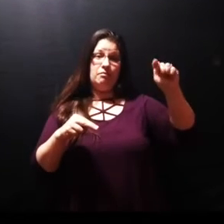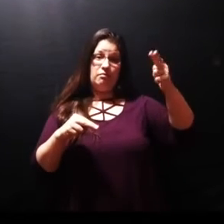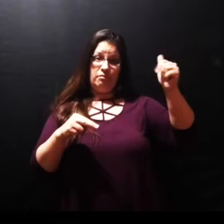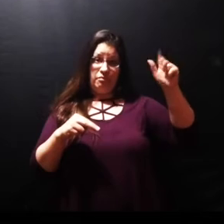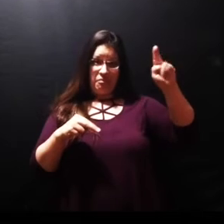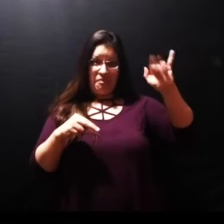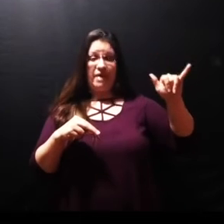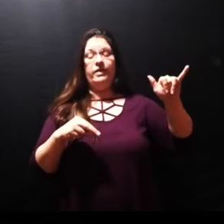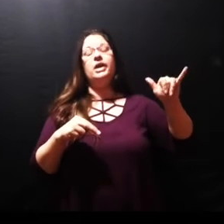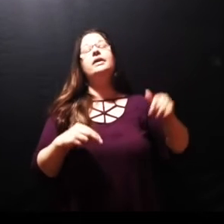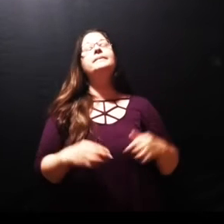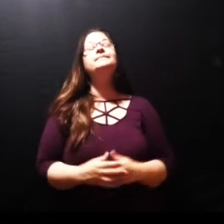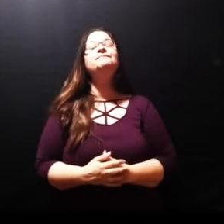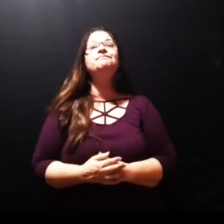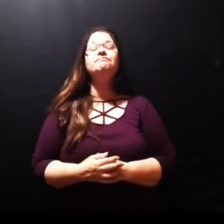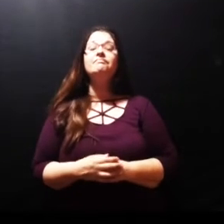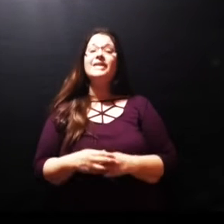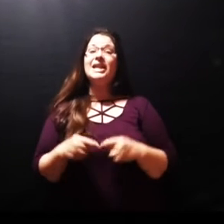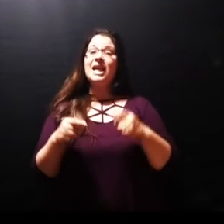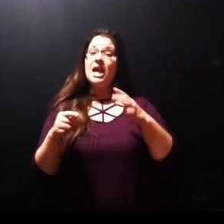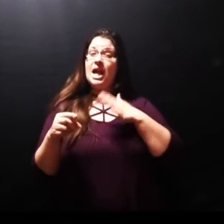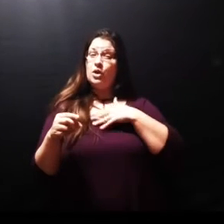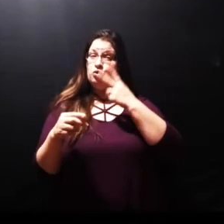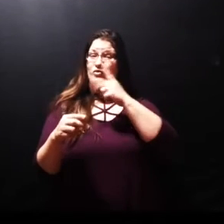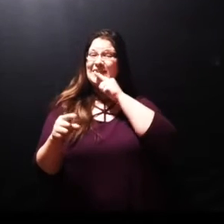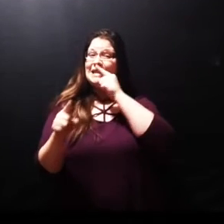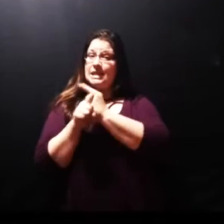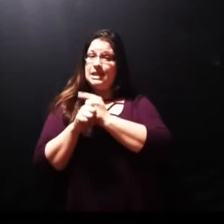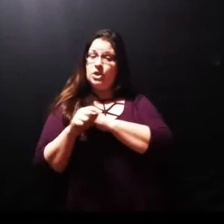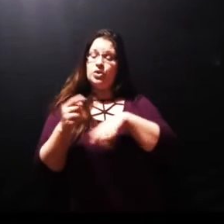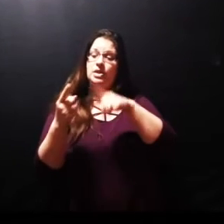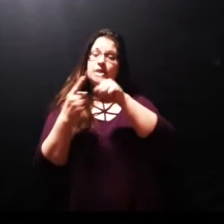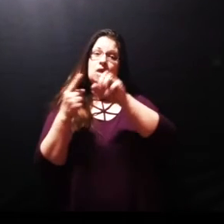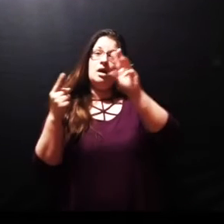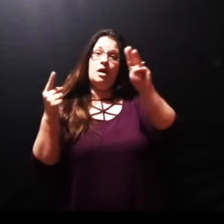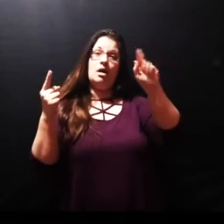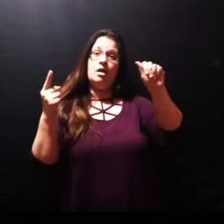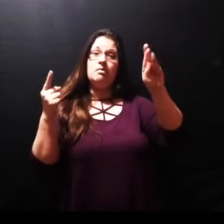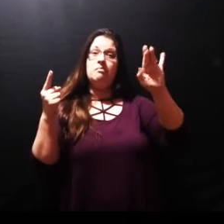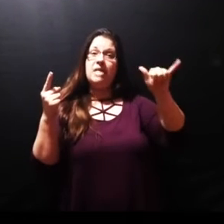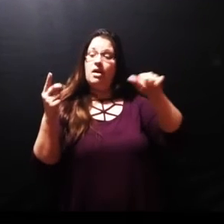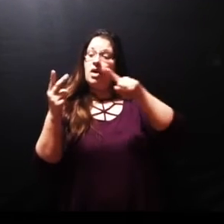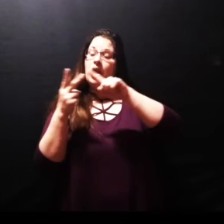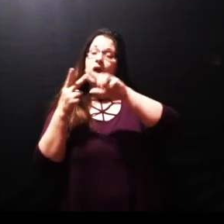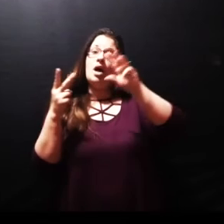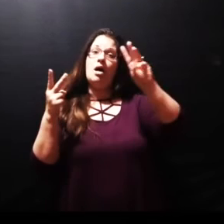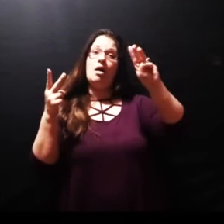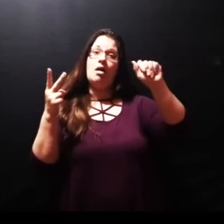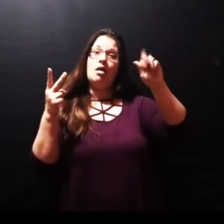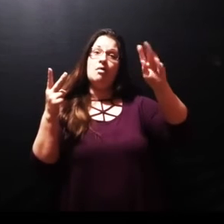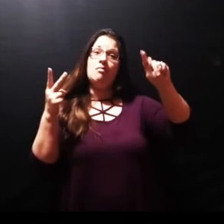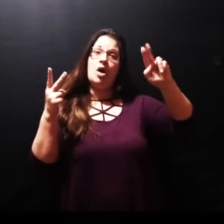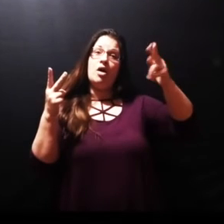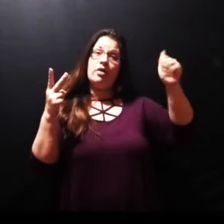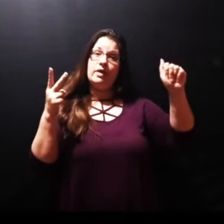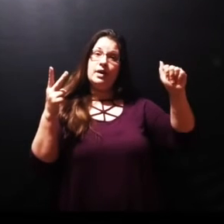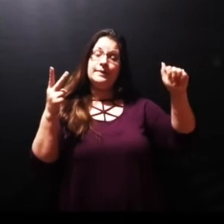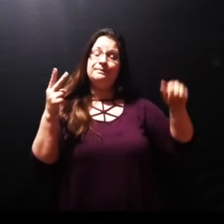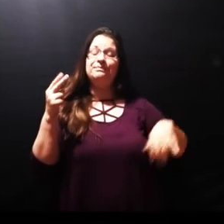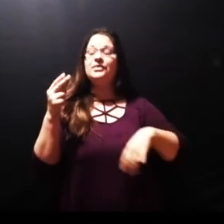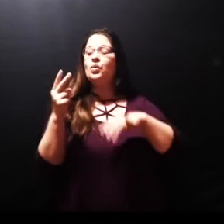anointed the Lord with ointment and wiped his feet with her hair whose brother Lazarus was sick therefore his sisters